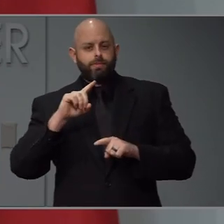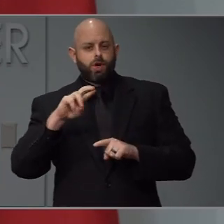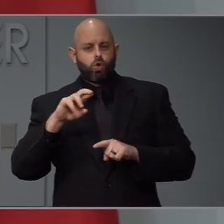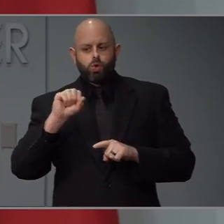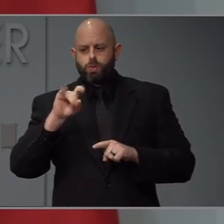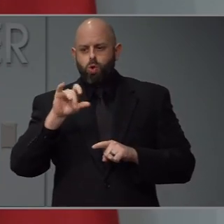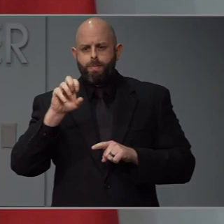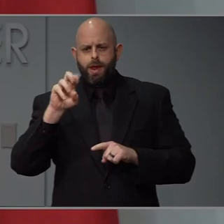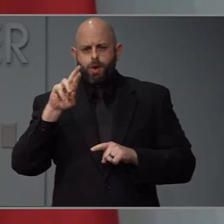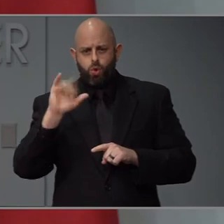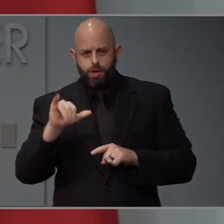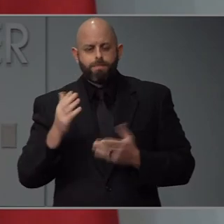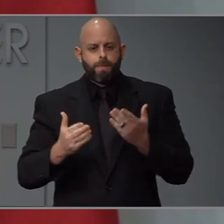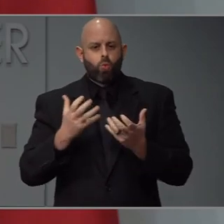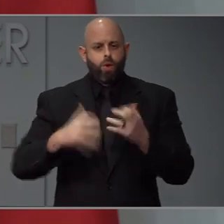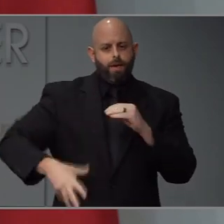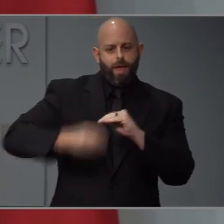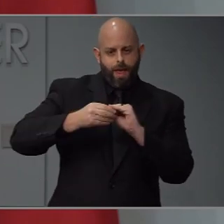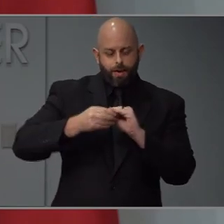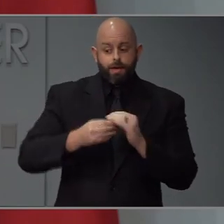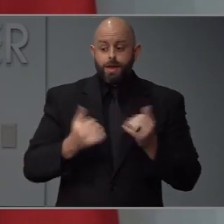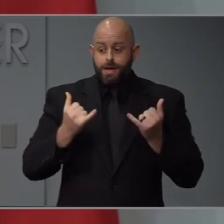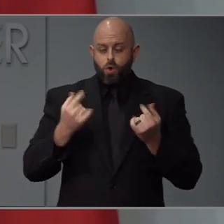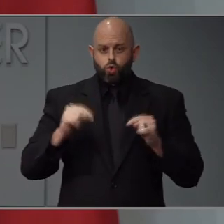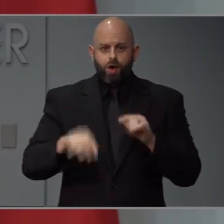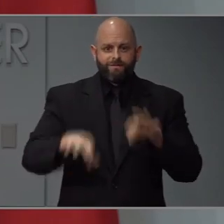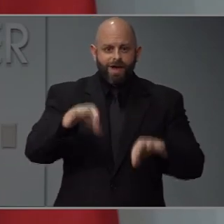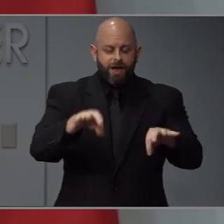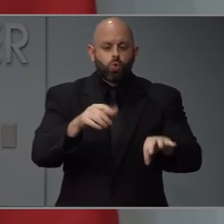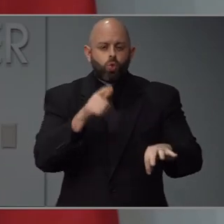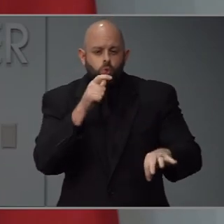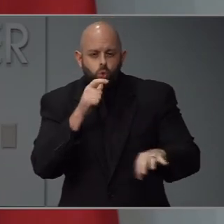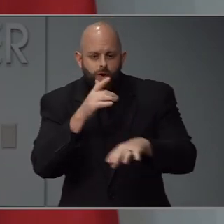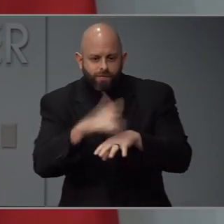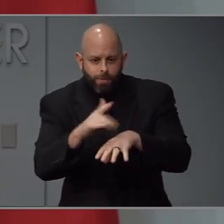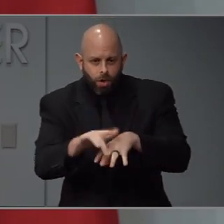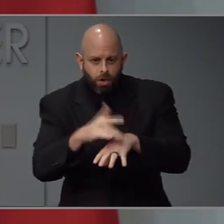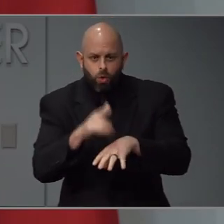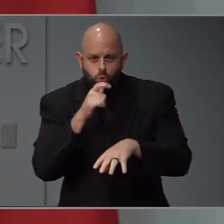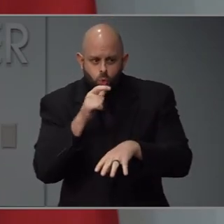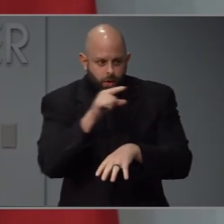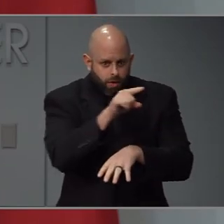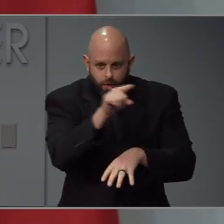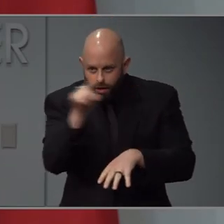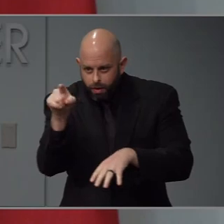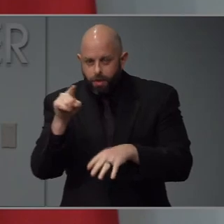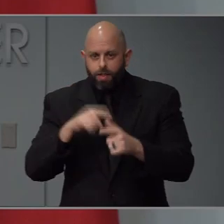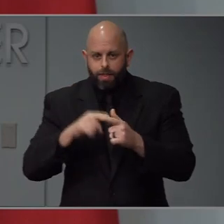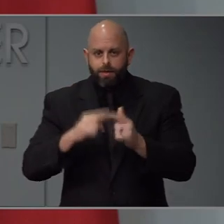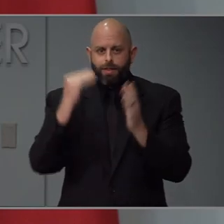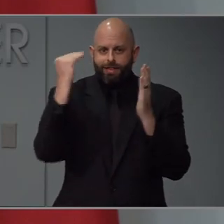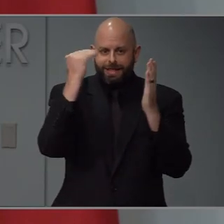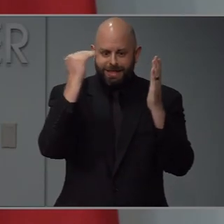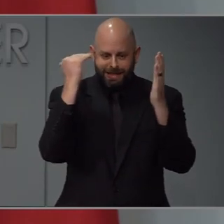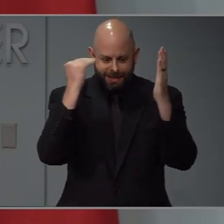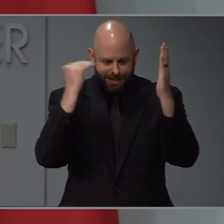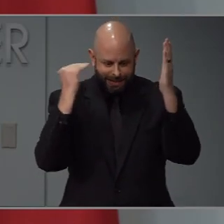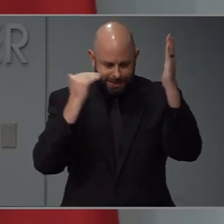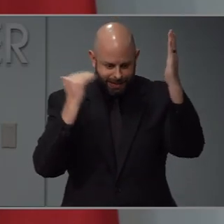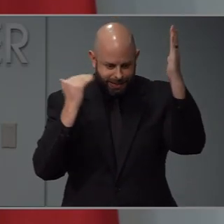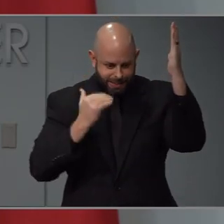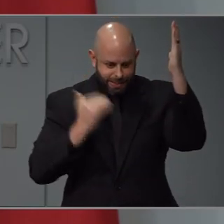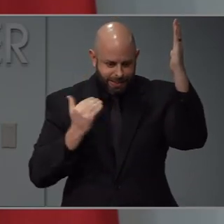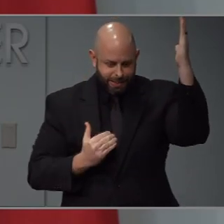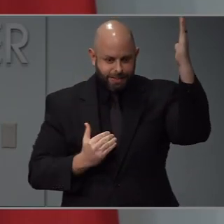wanting to understand who might be available. And then as we work on our medical capacity planning, we're going to have to be